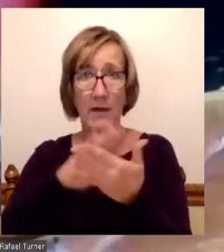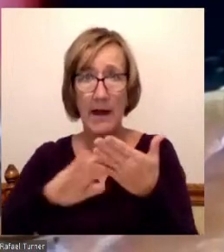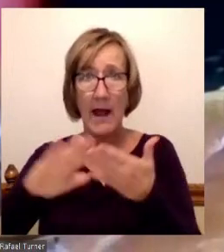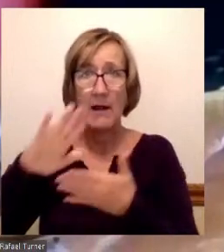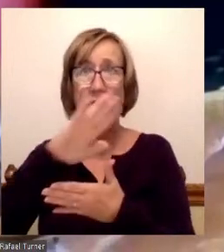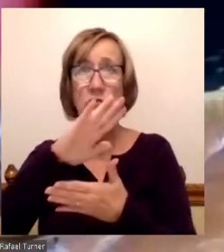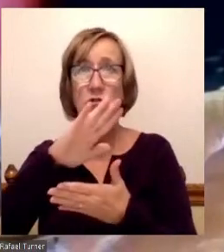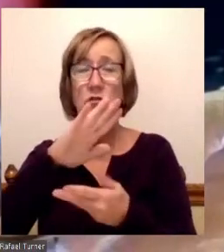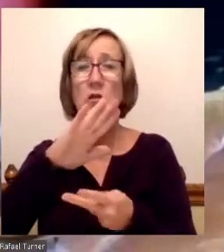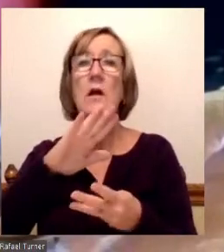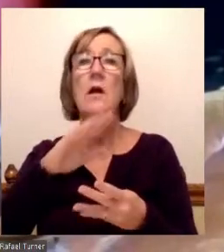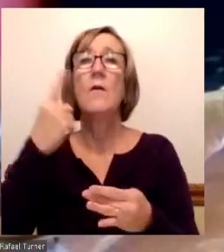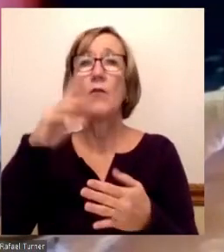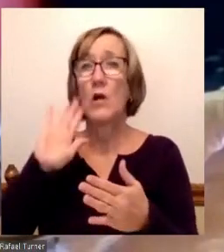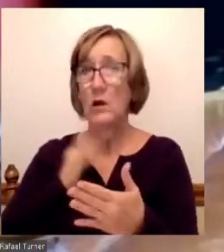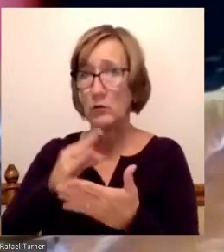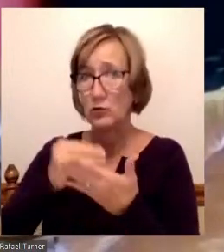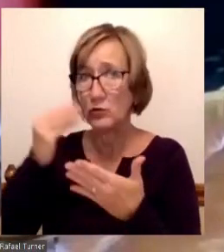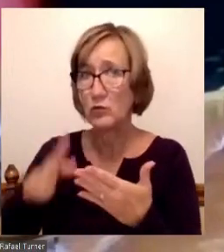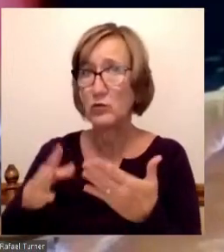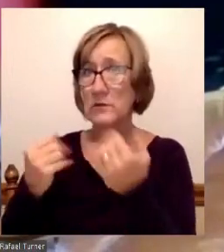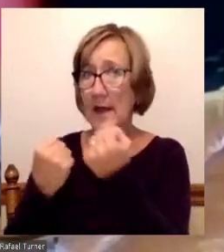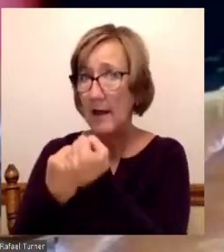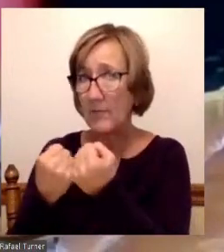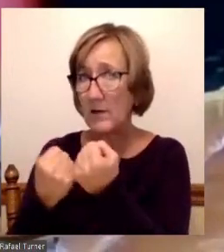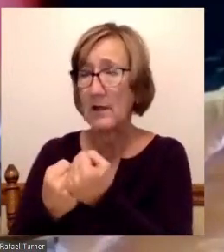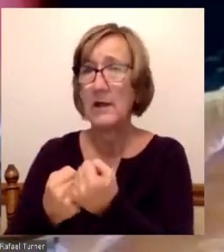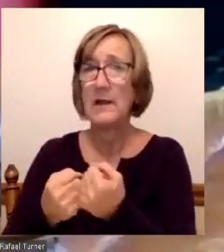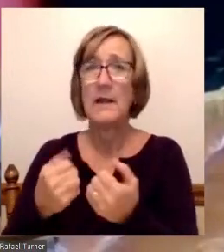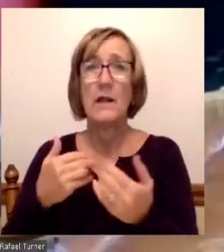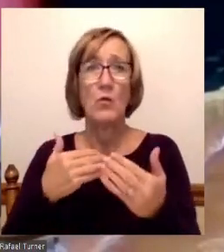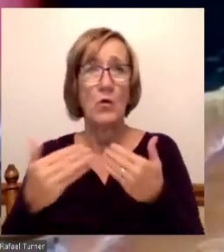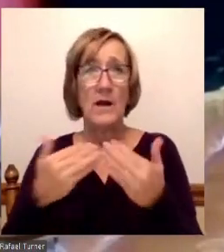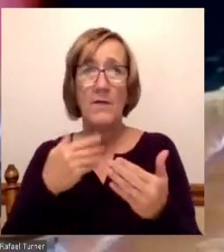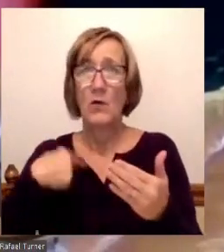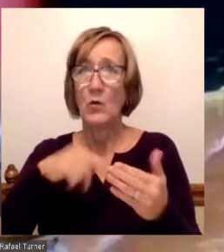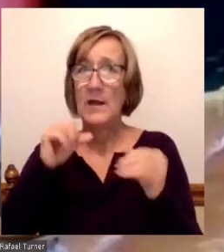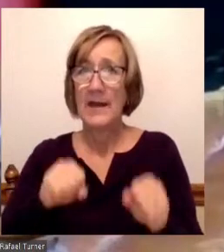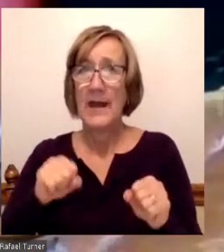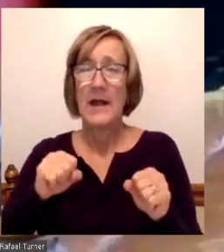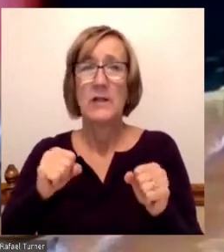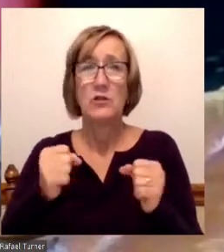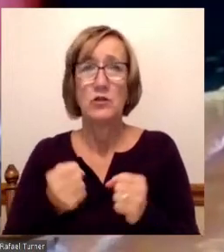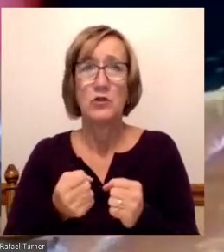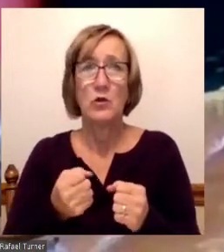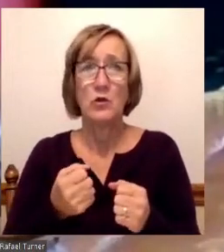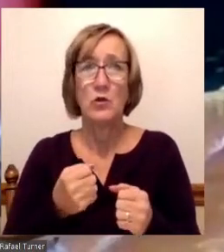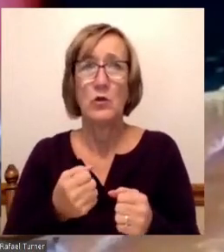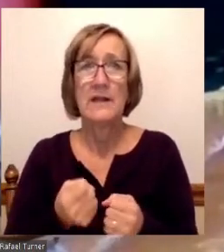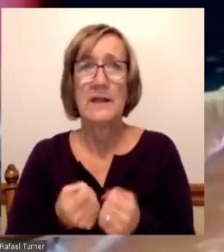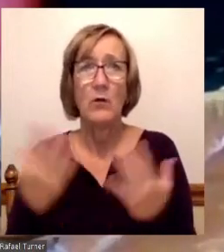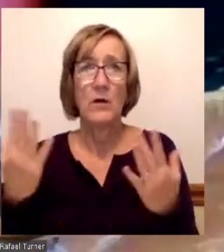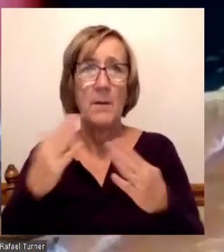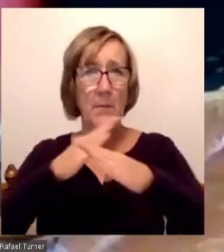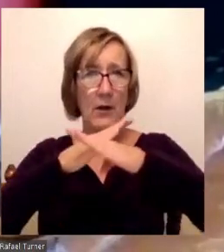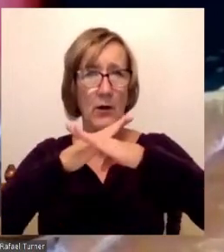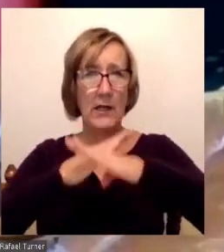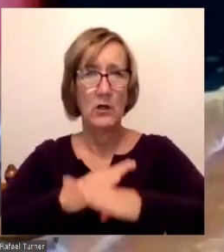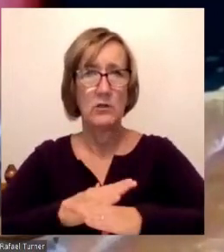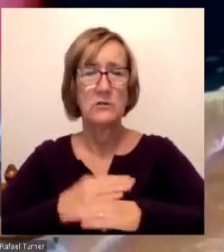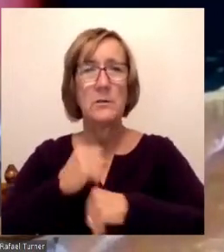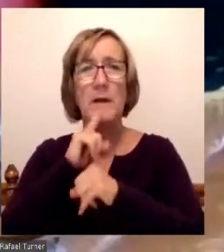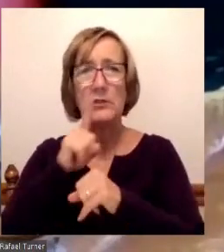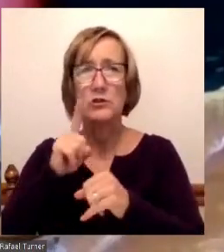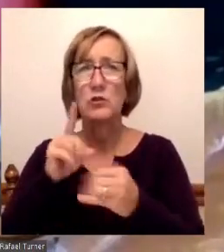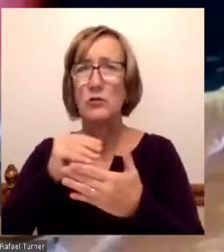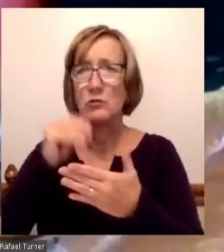be an advocate for our students, and do whatever is in our power to remove barriers that our students may show up with. Because I believe that we have